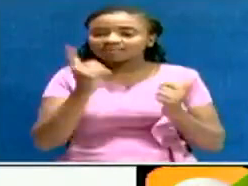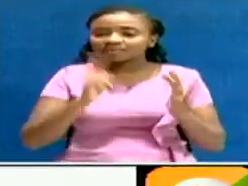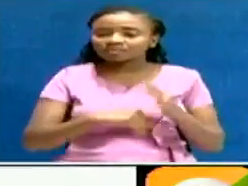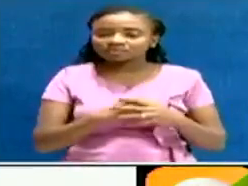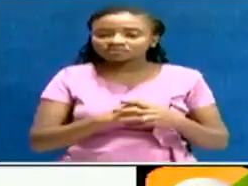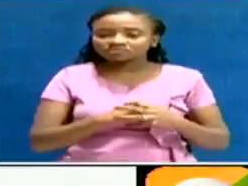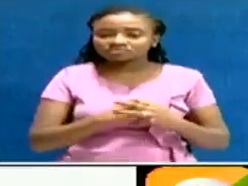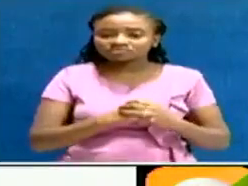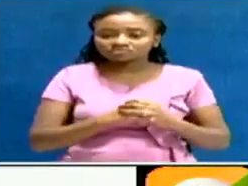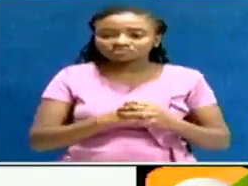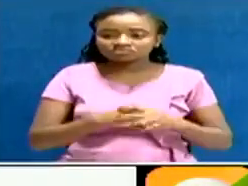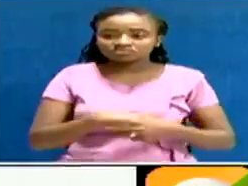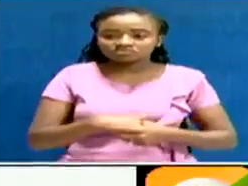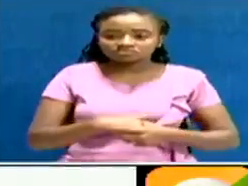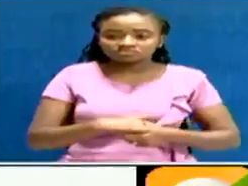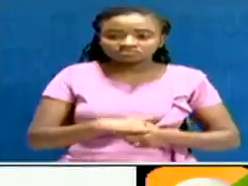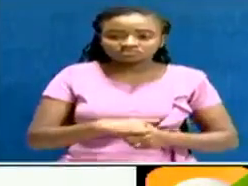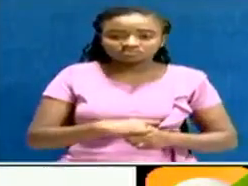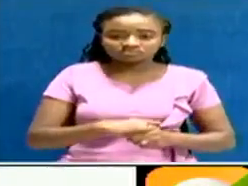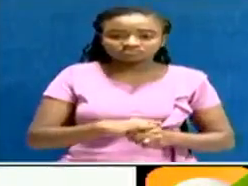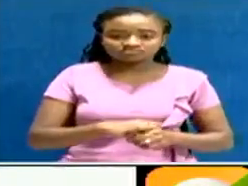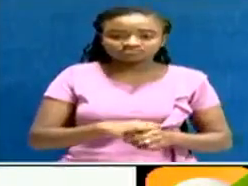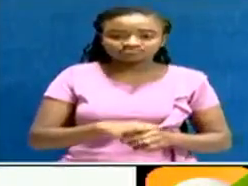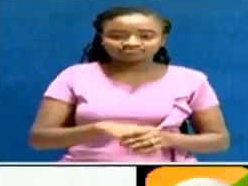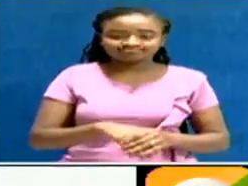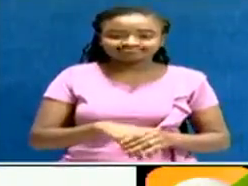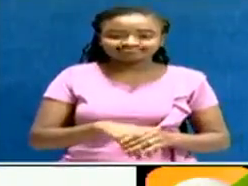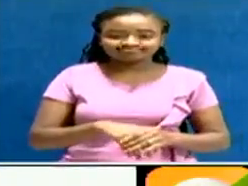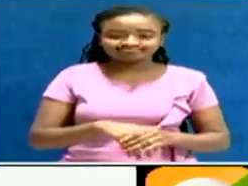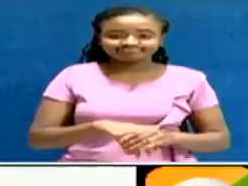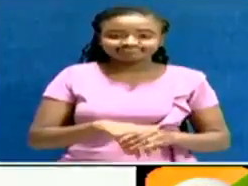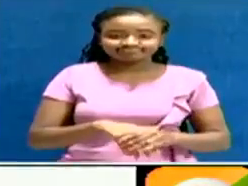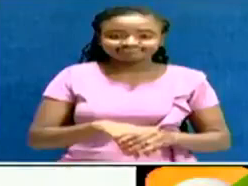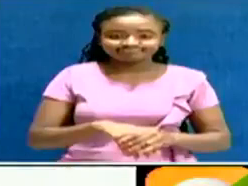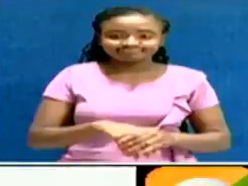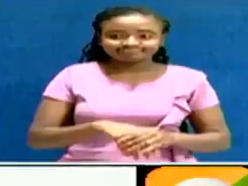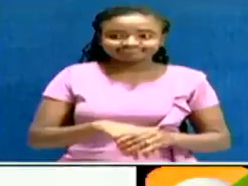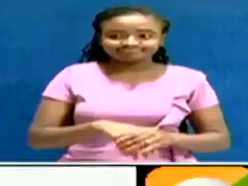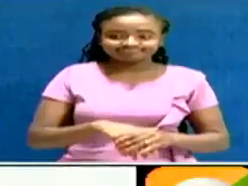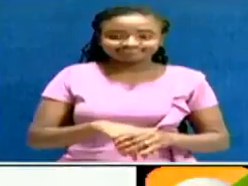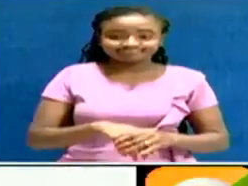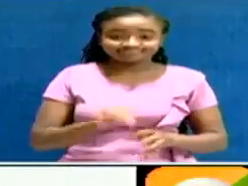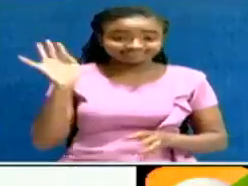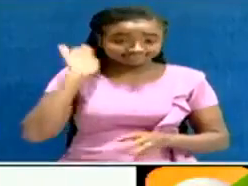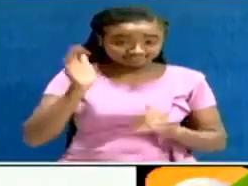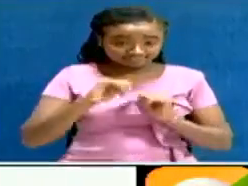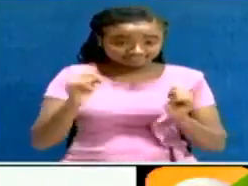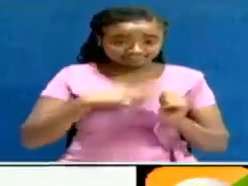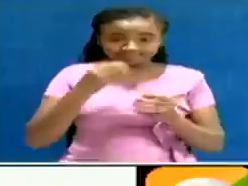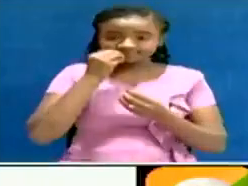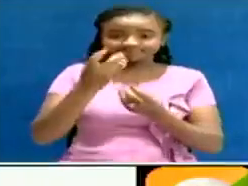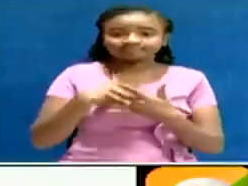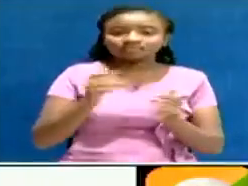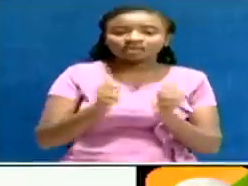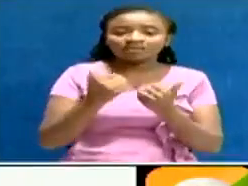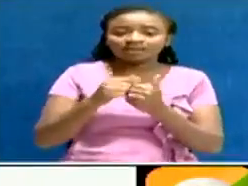number of ejected ballots ballot papers, 0-0. Laura, can you hear me, if you can? Please update us the latest in terms of the